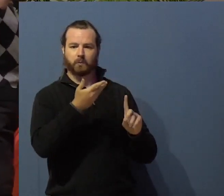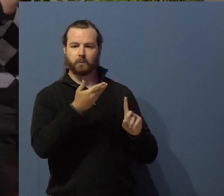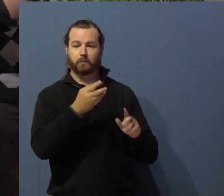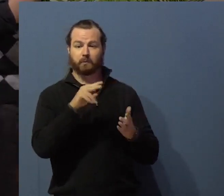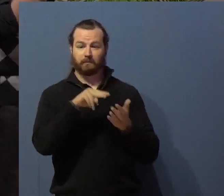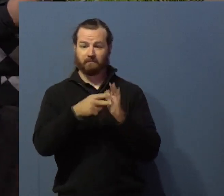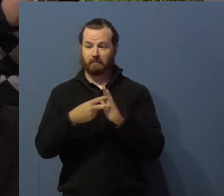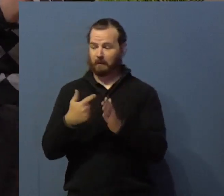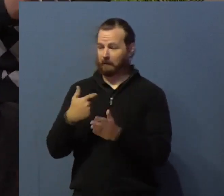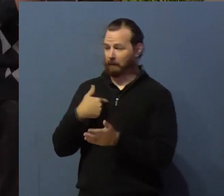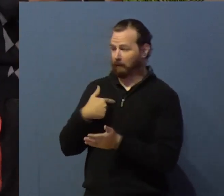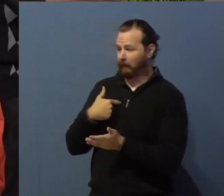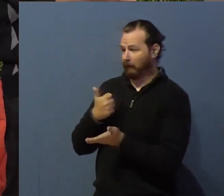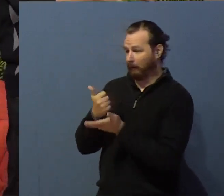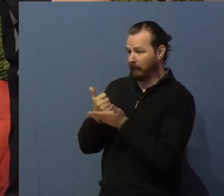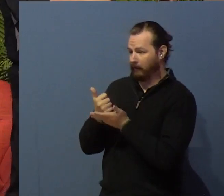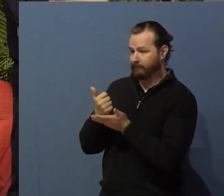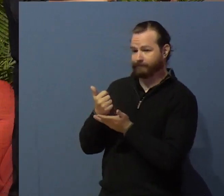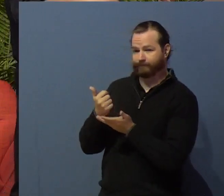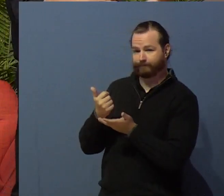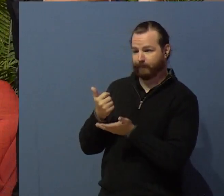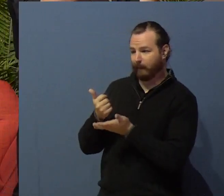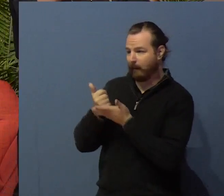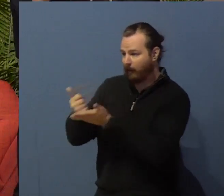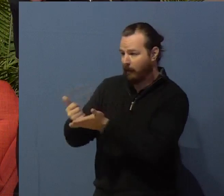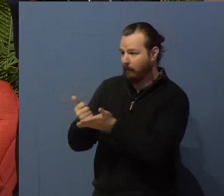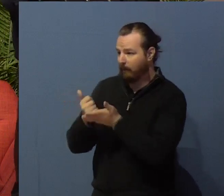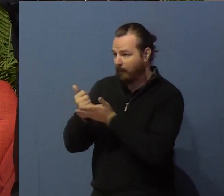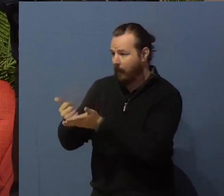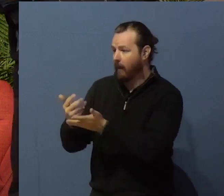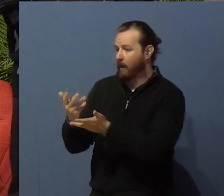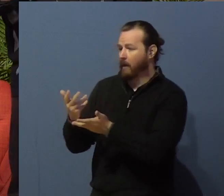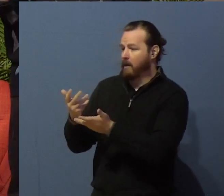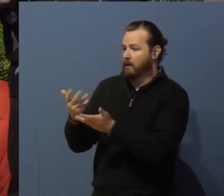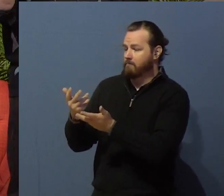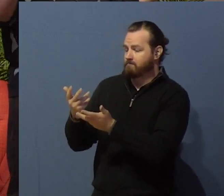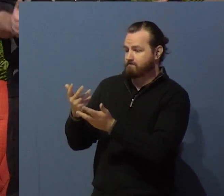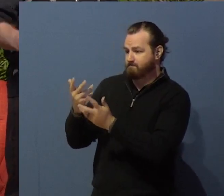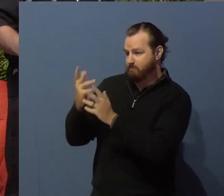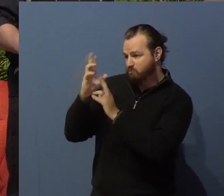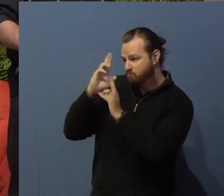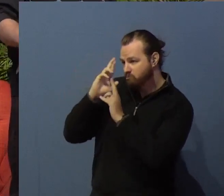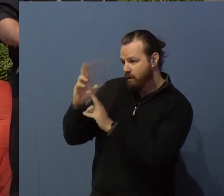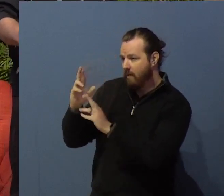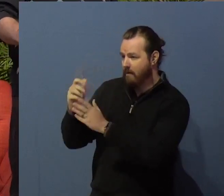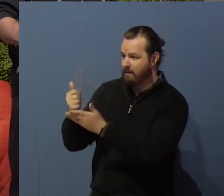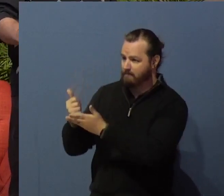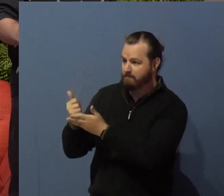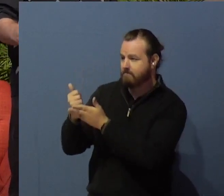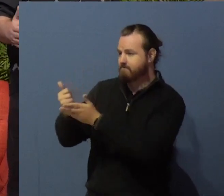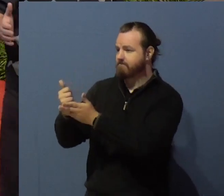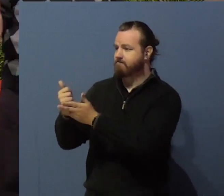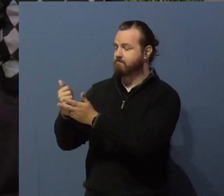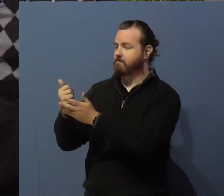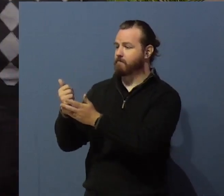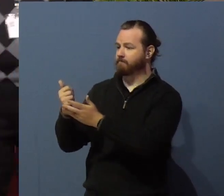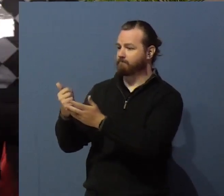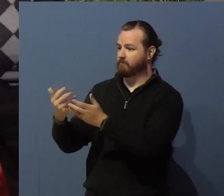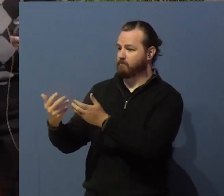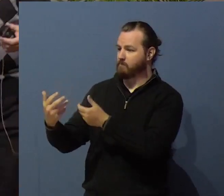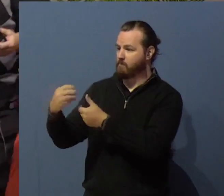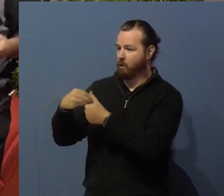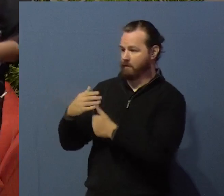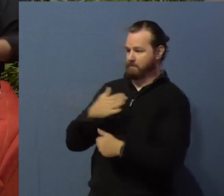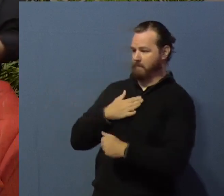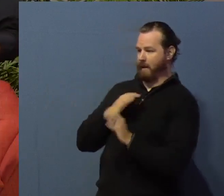so they can be, you know, in your family but also understanding where they are and becoming part of their